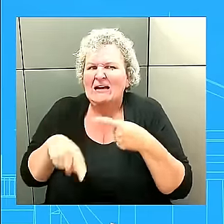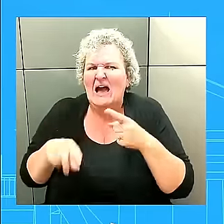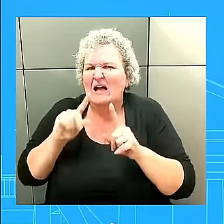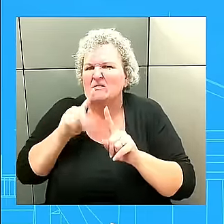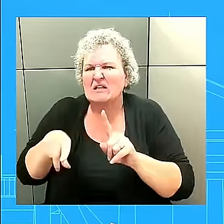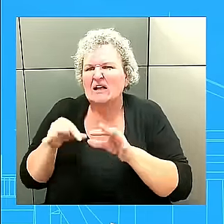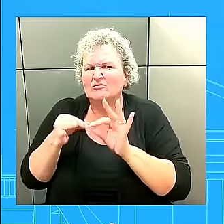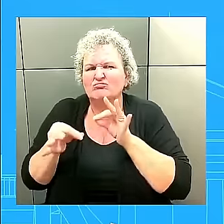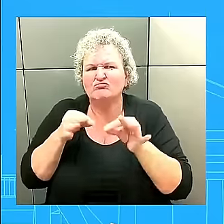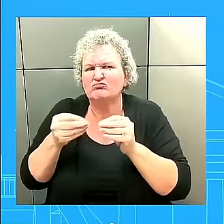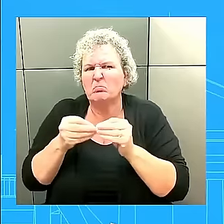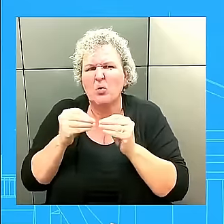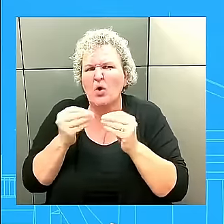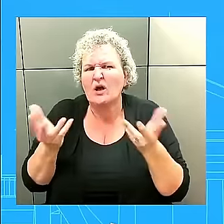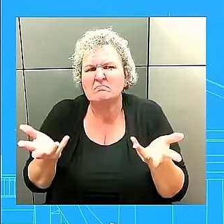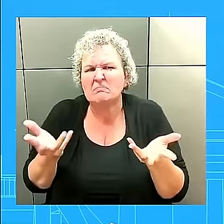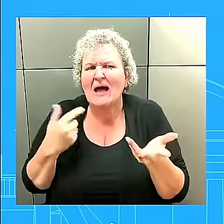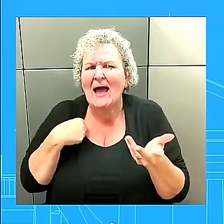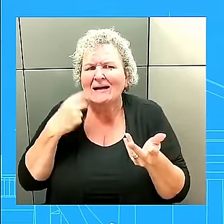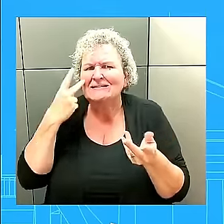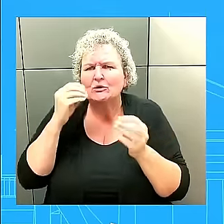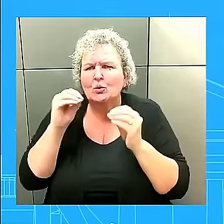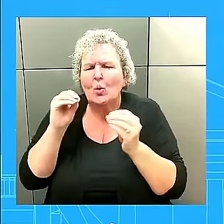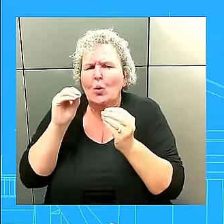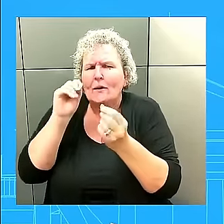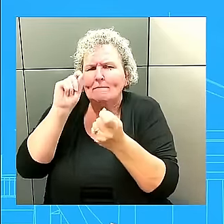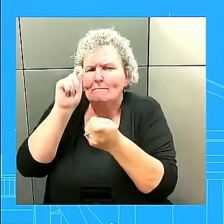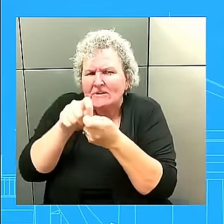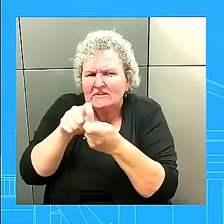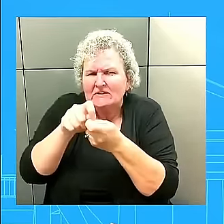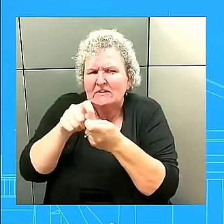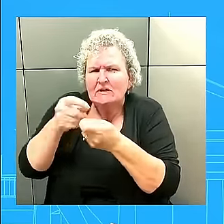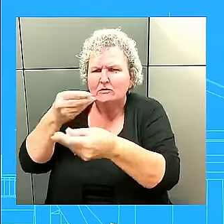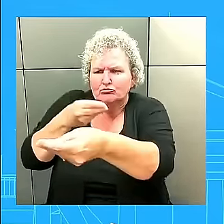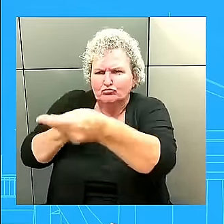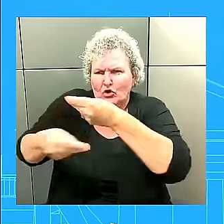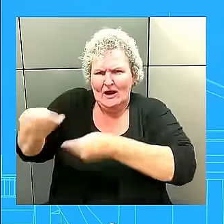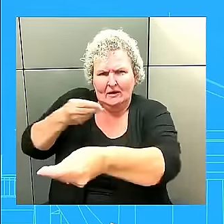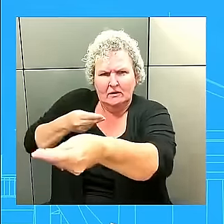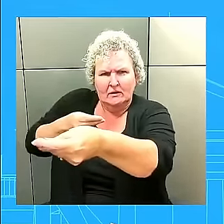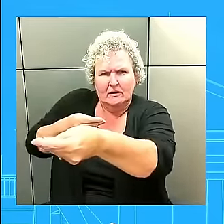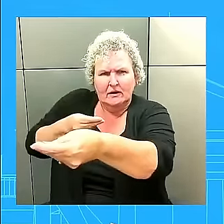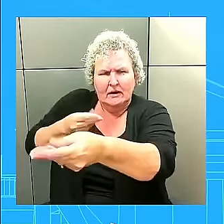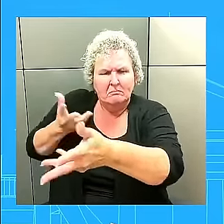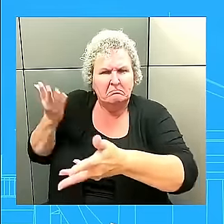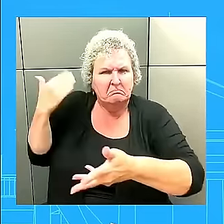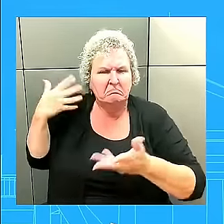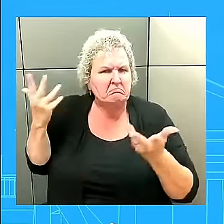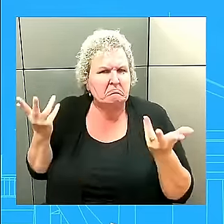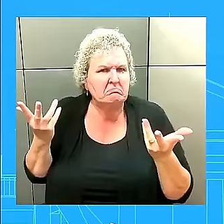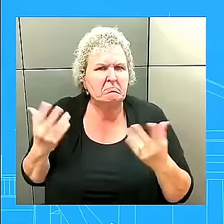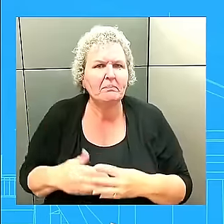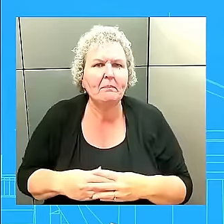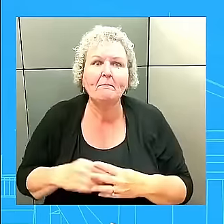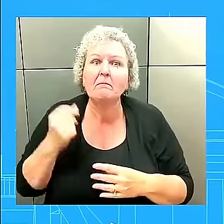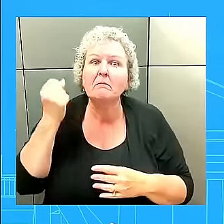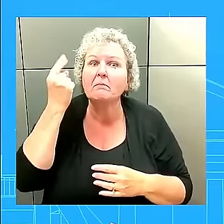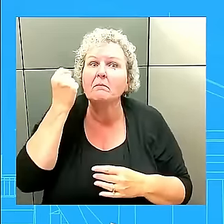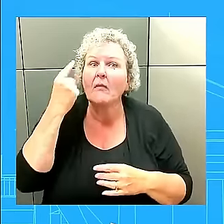specific quid pro quo with respect to this provision of troops. But we know that